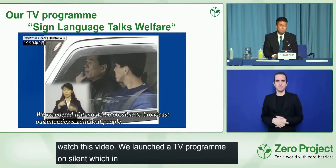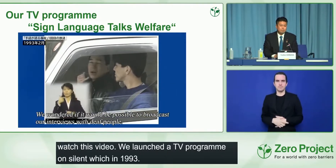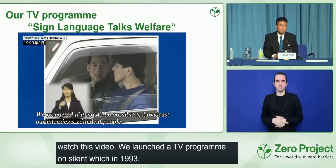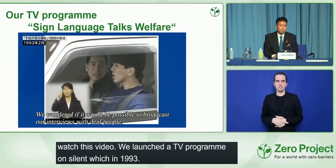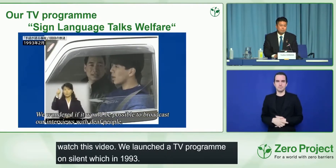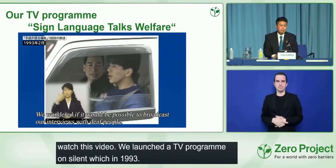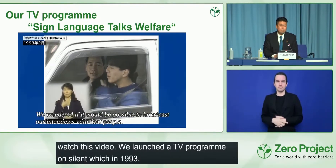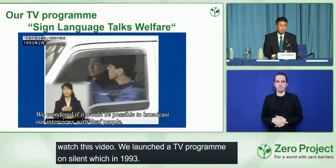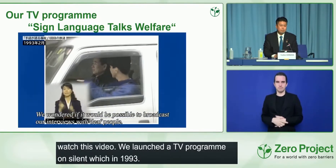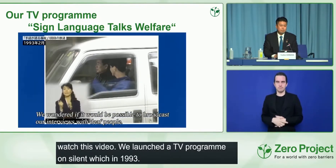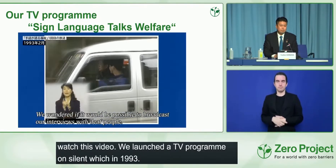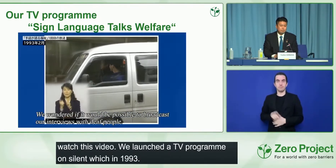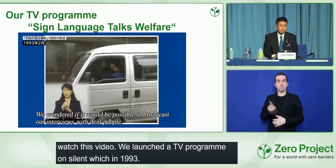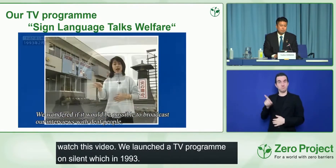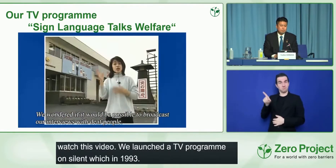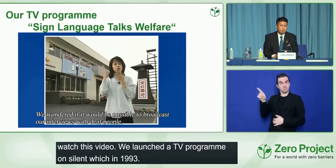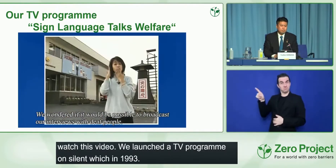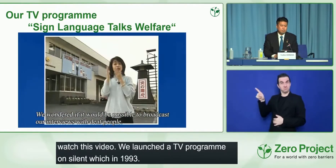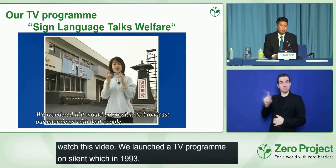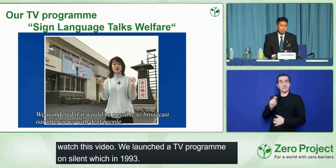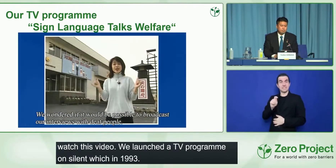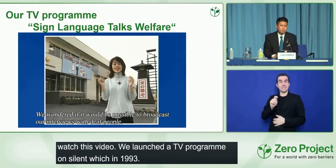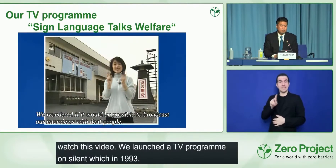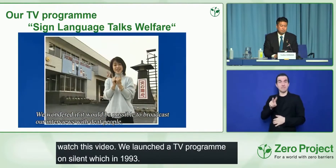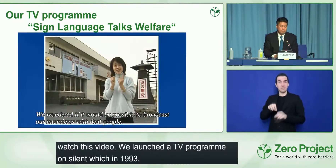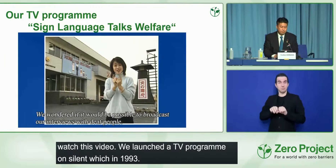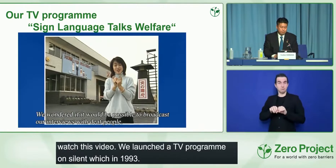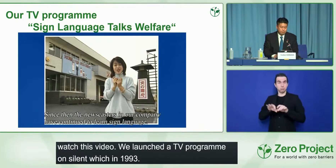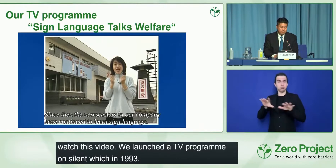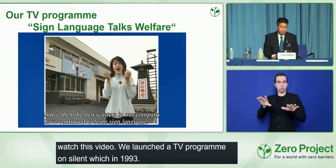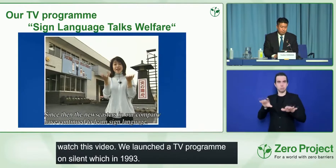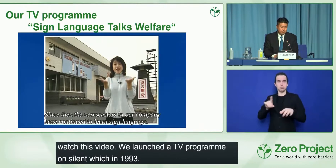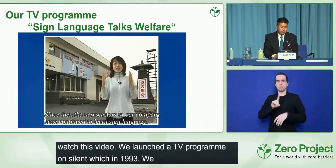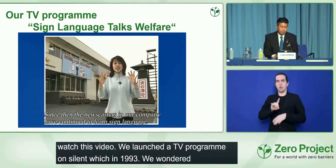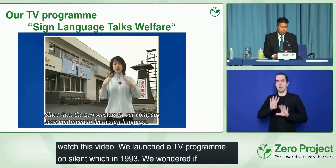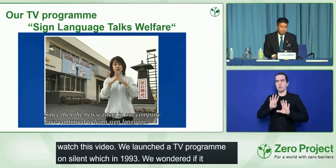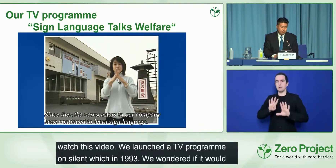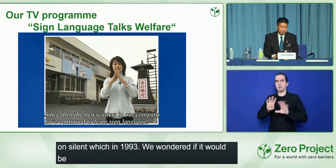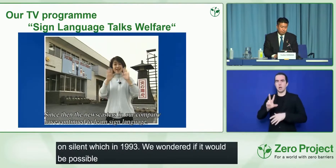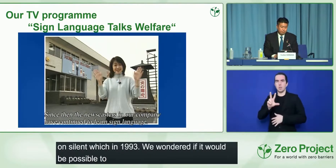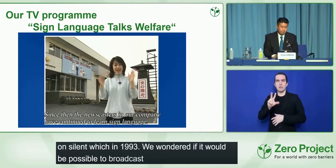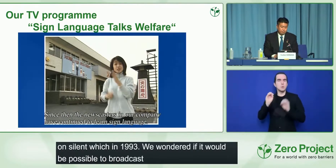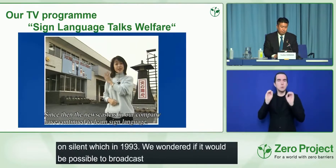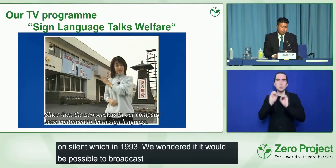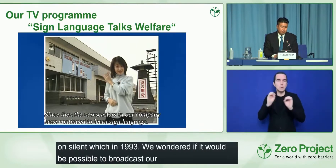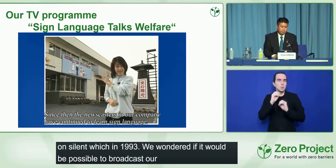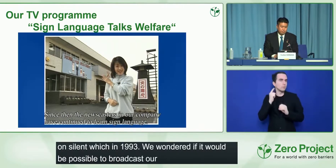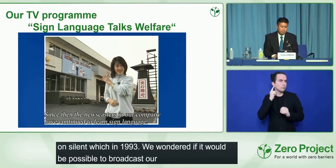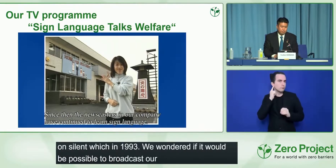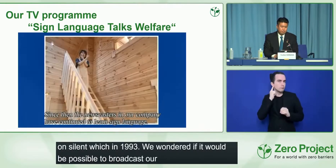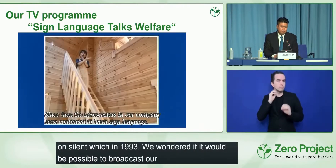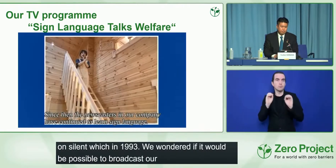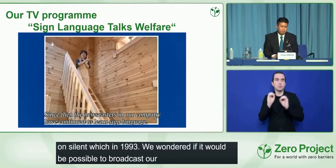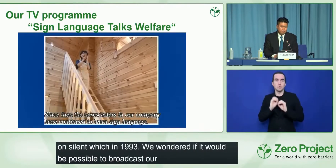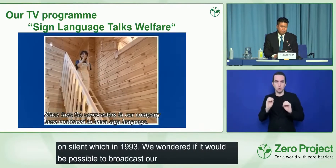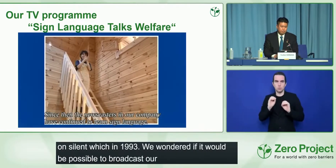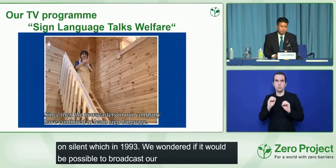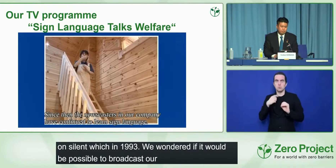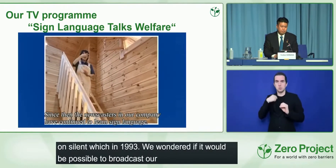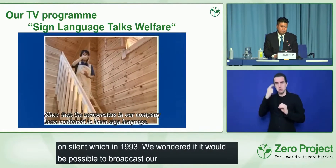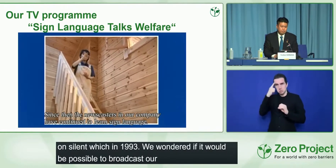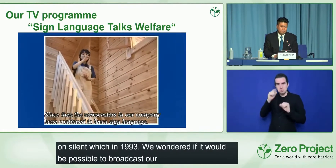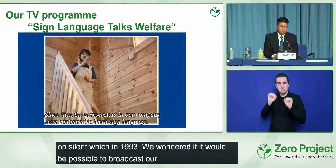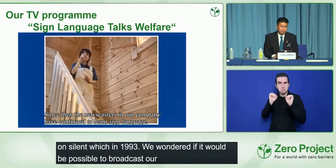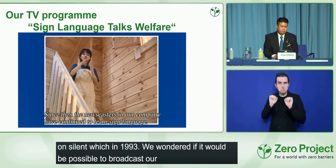our interviews with deaf people. Since then, the newscasters in your company have